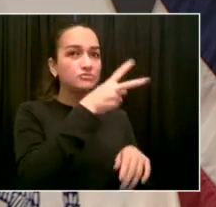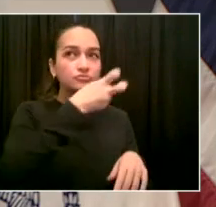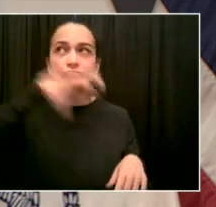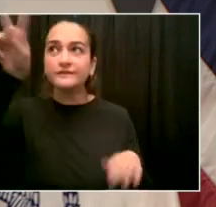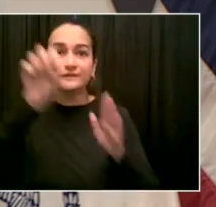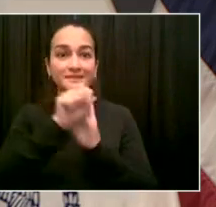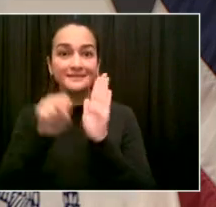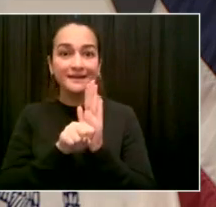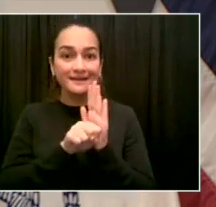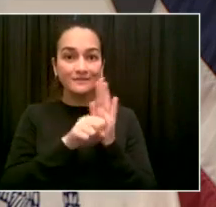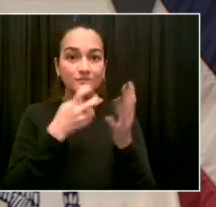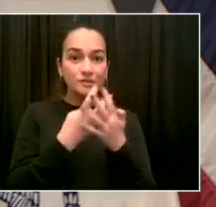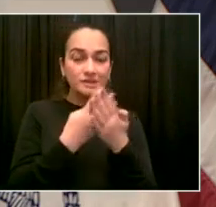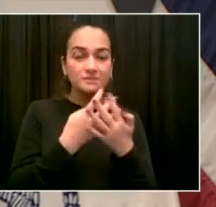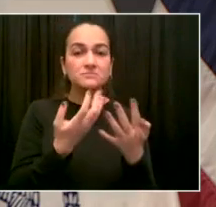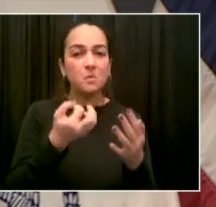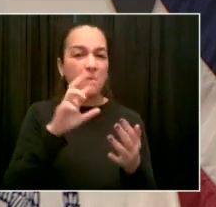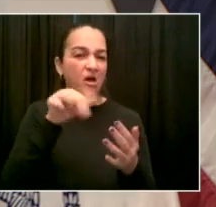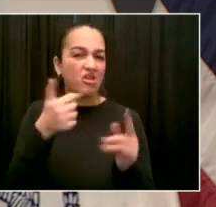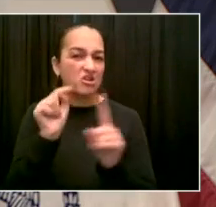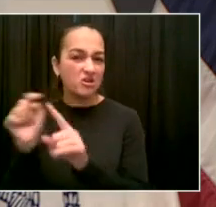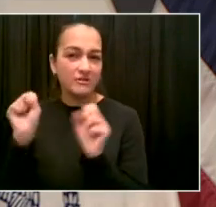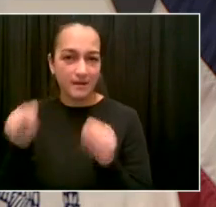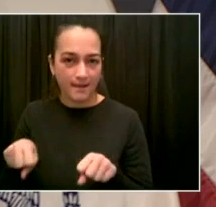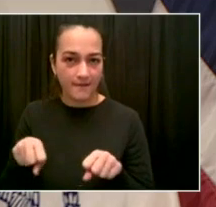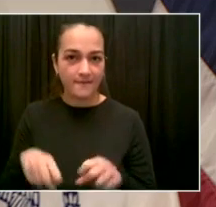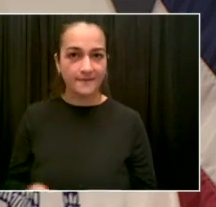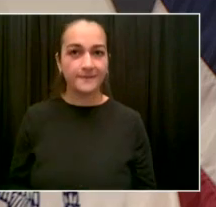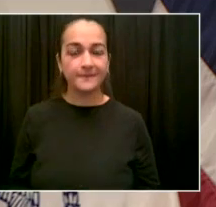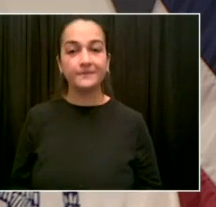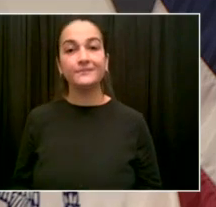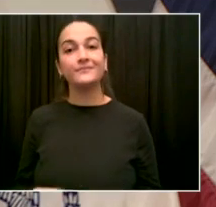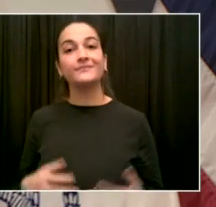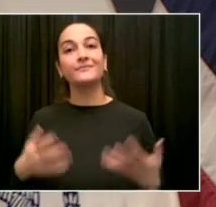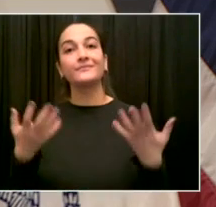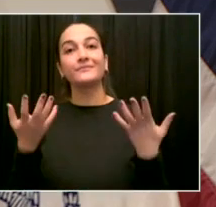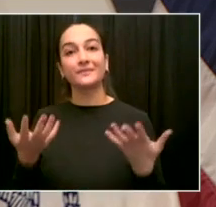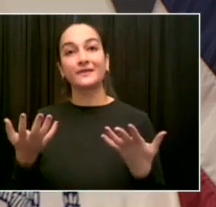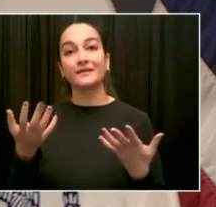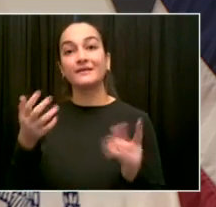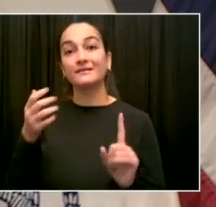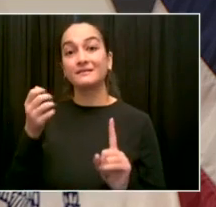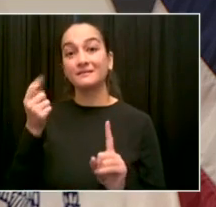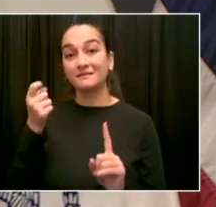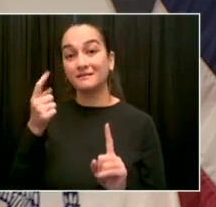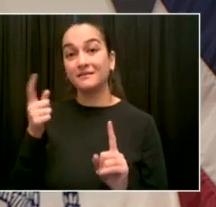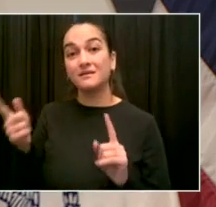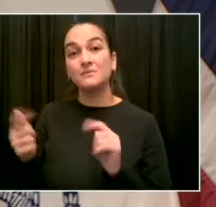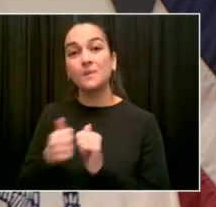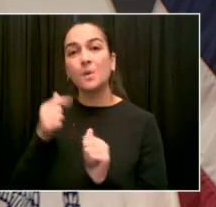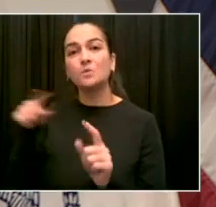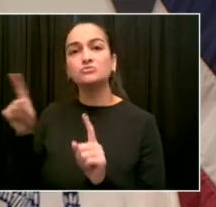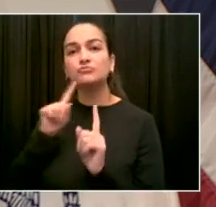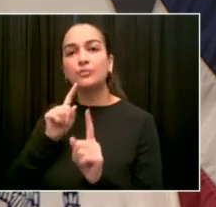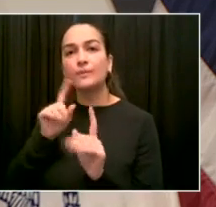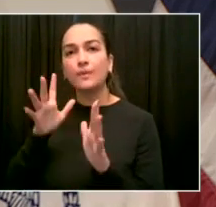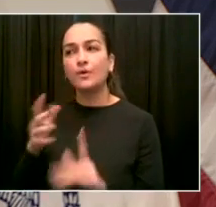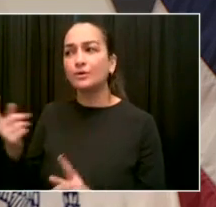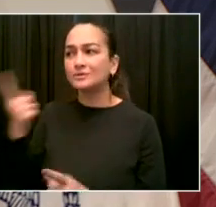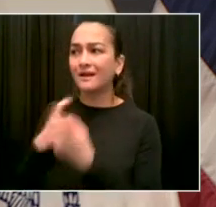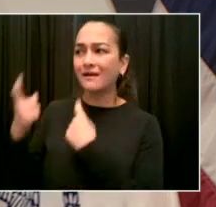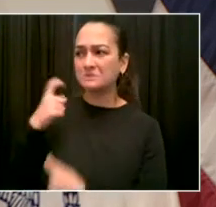times. It's called 6A releases. These are folks with city sentences that I'm able to act on. We've done a review.